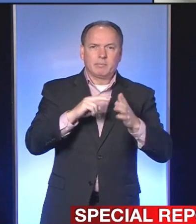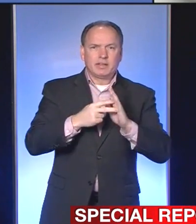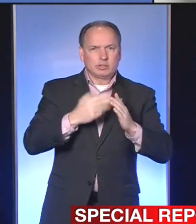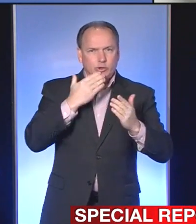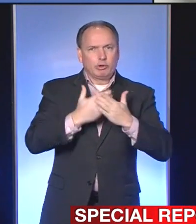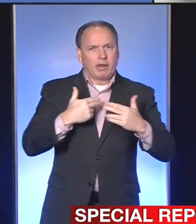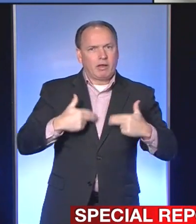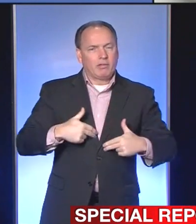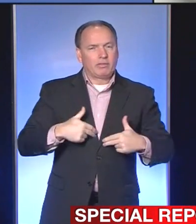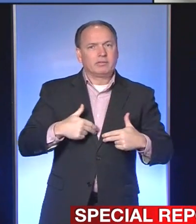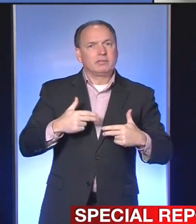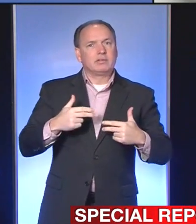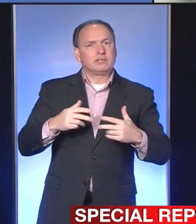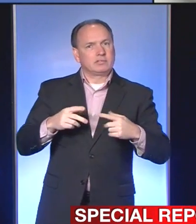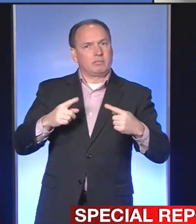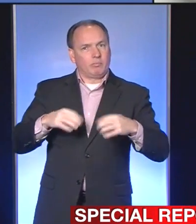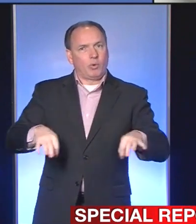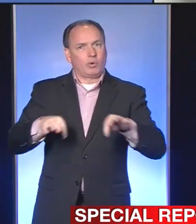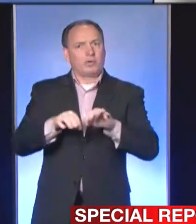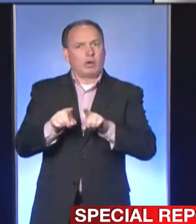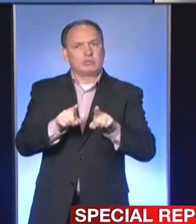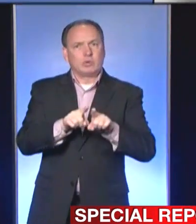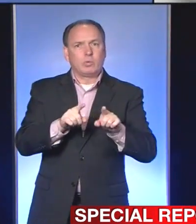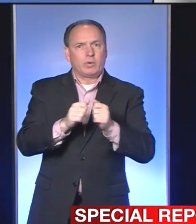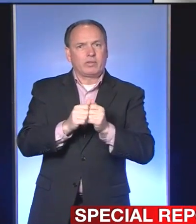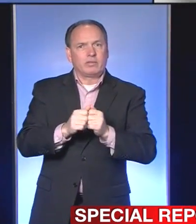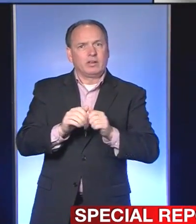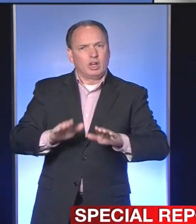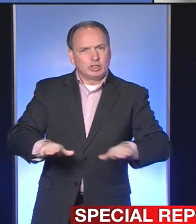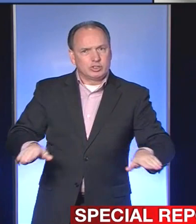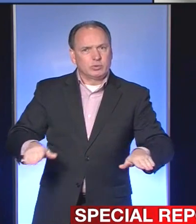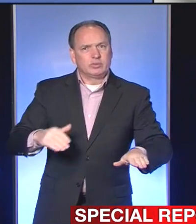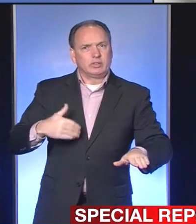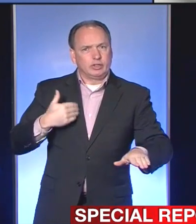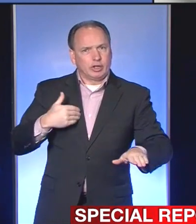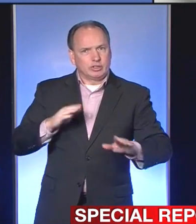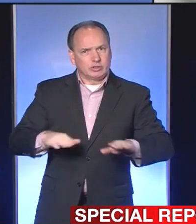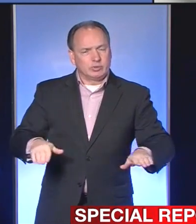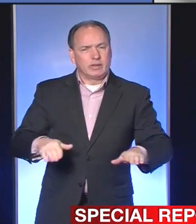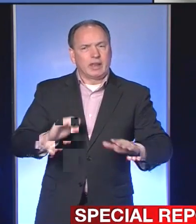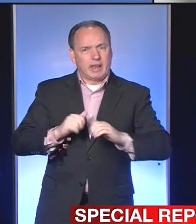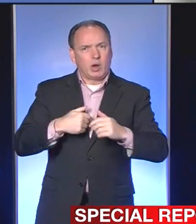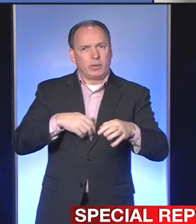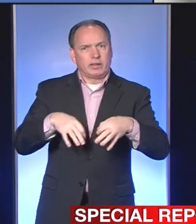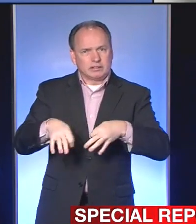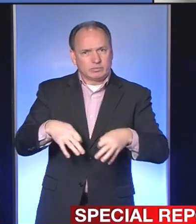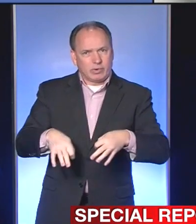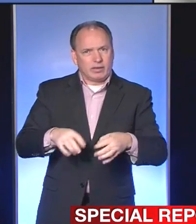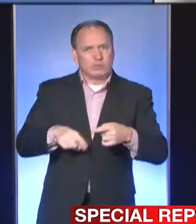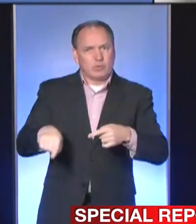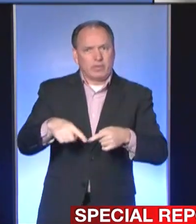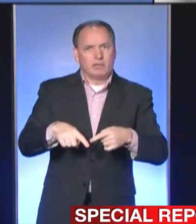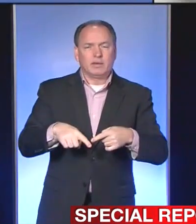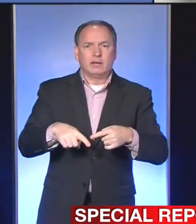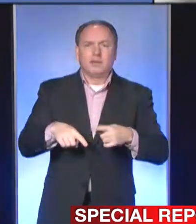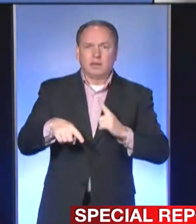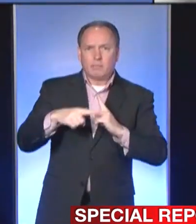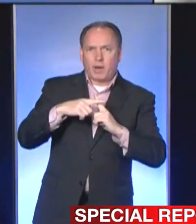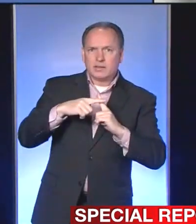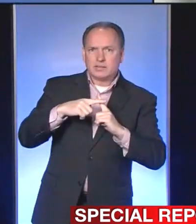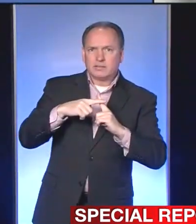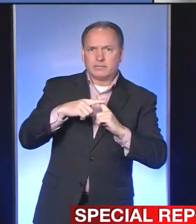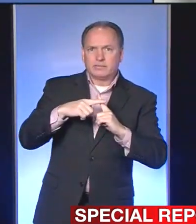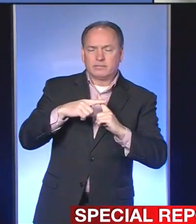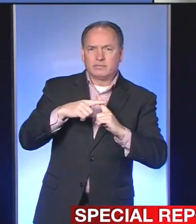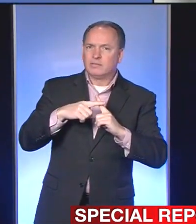children and not so young children, that the language that we use in describing situations is positive. Otherwise,